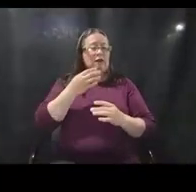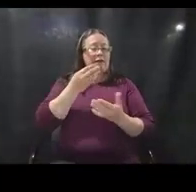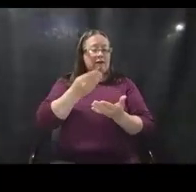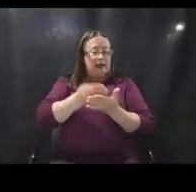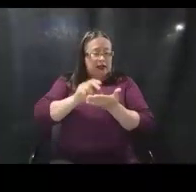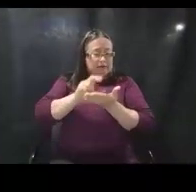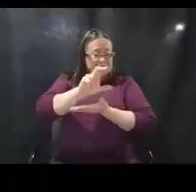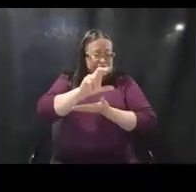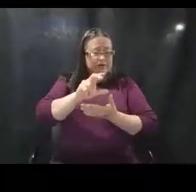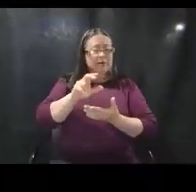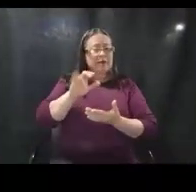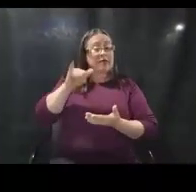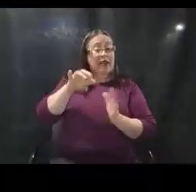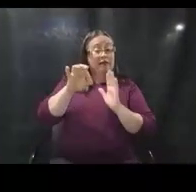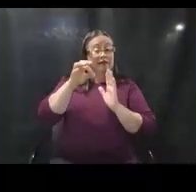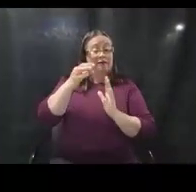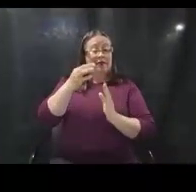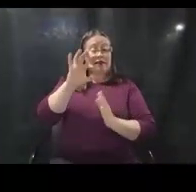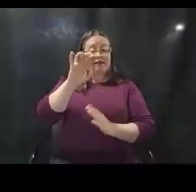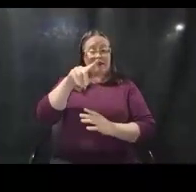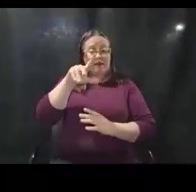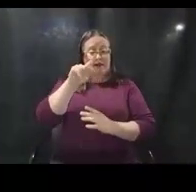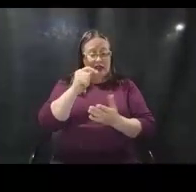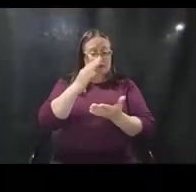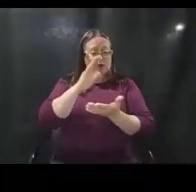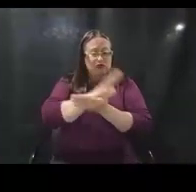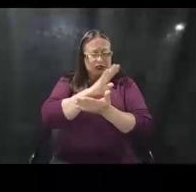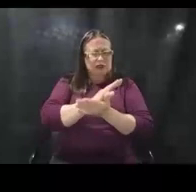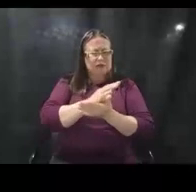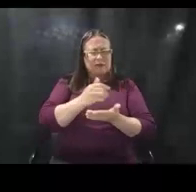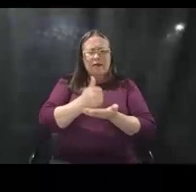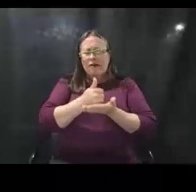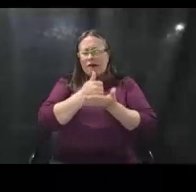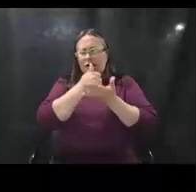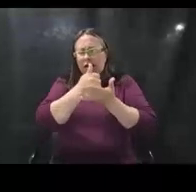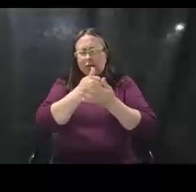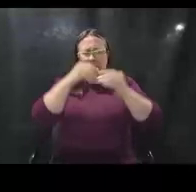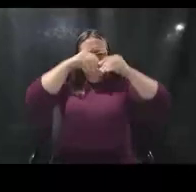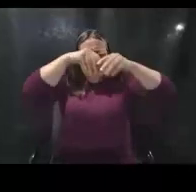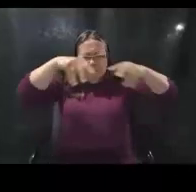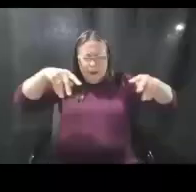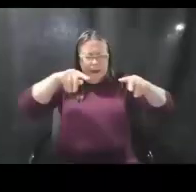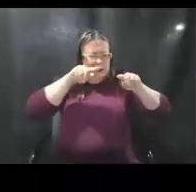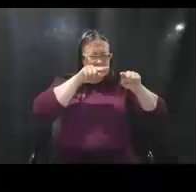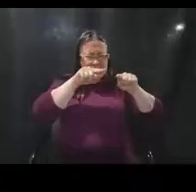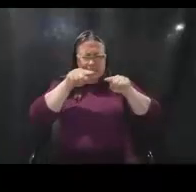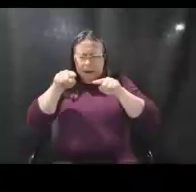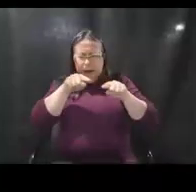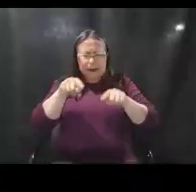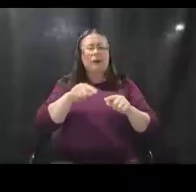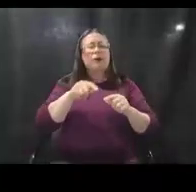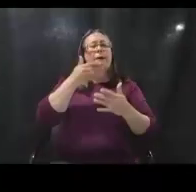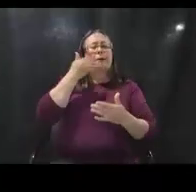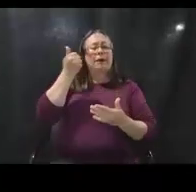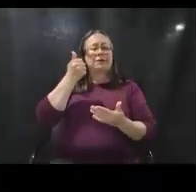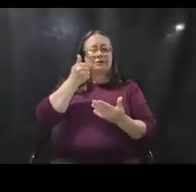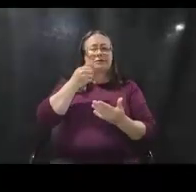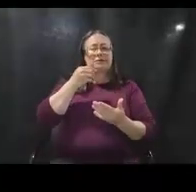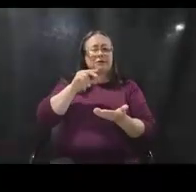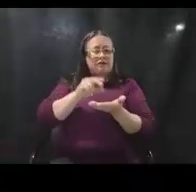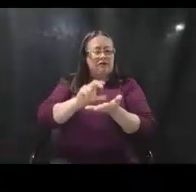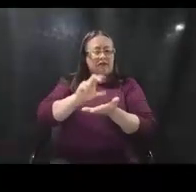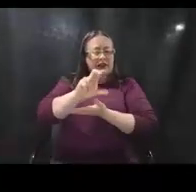intended to help applicants determine the best funding option. FEMA also developed